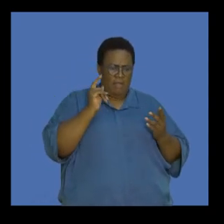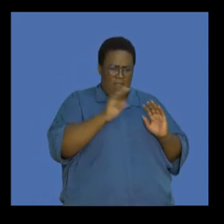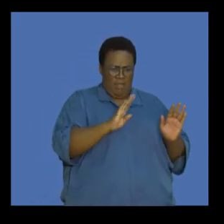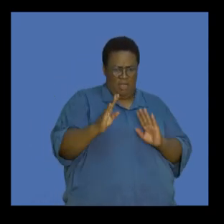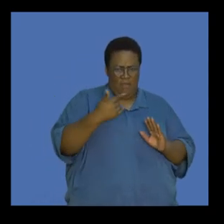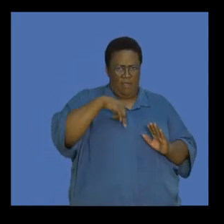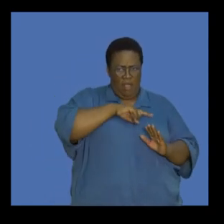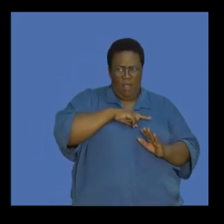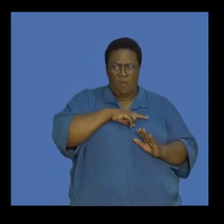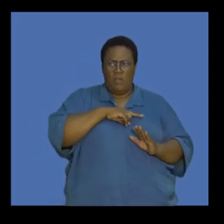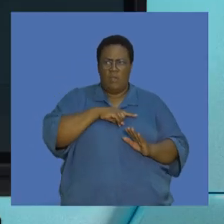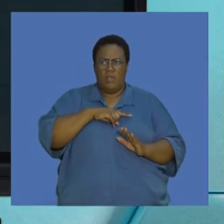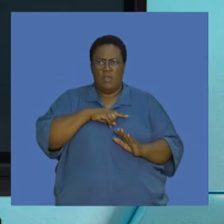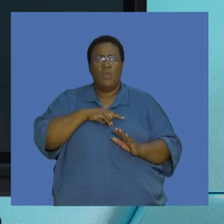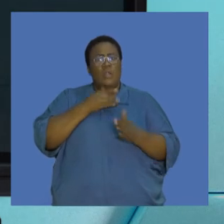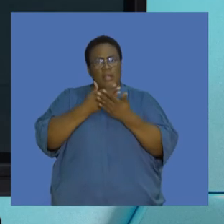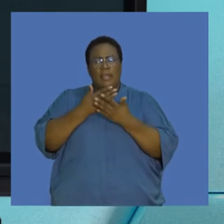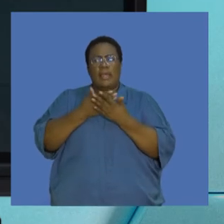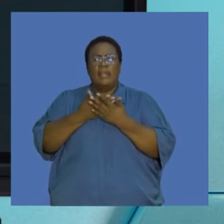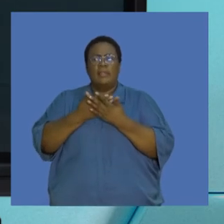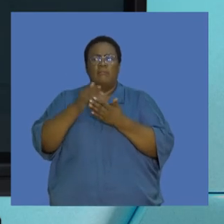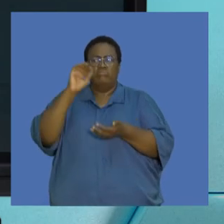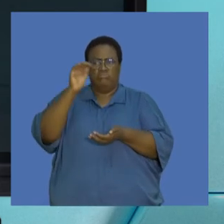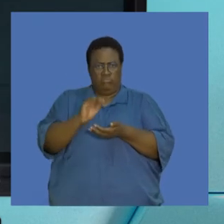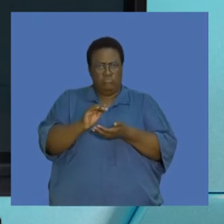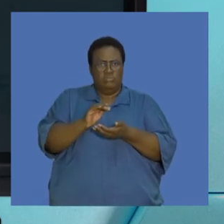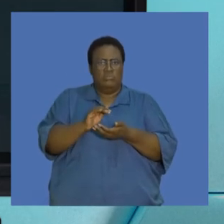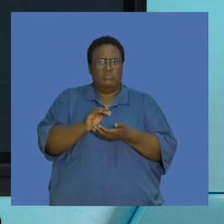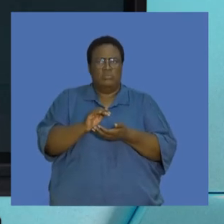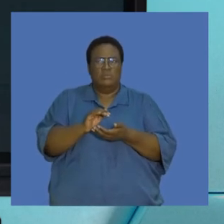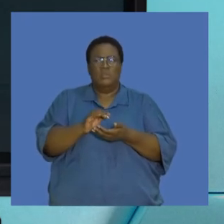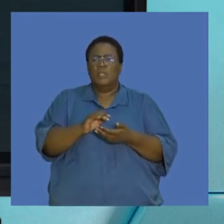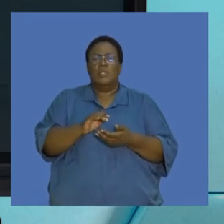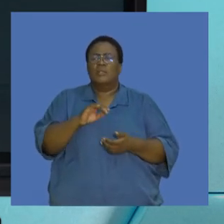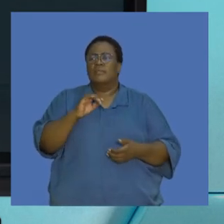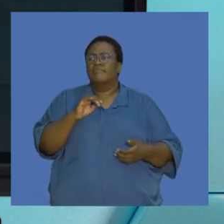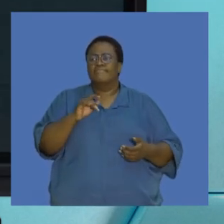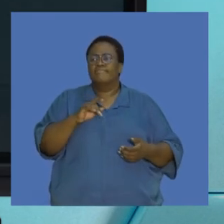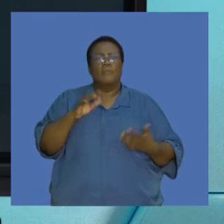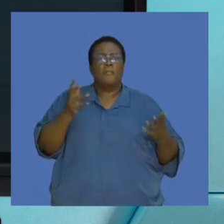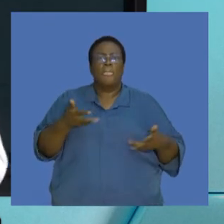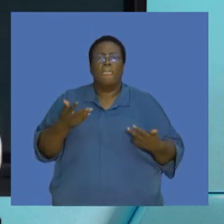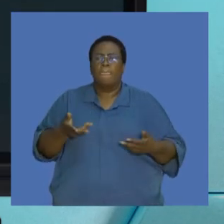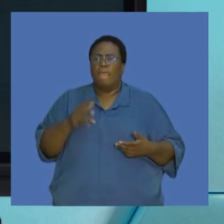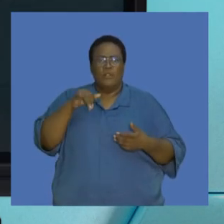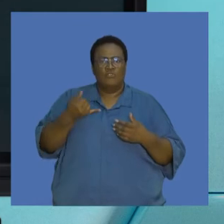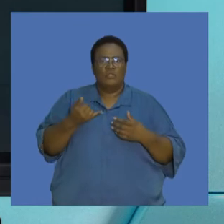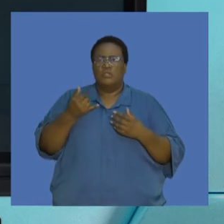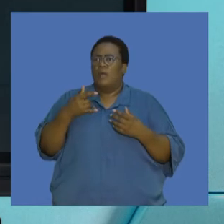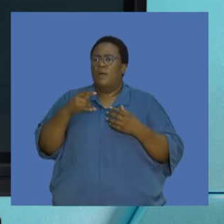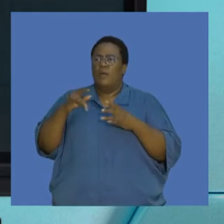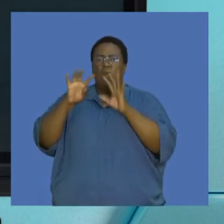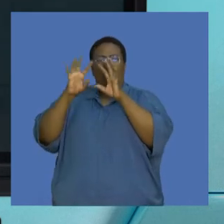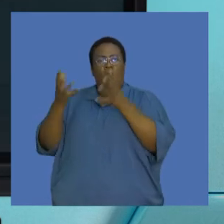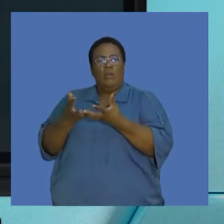actions collectively as individuals can contribute to a reduction that we have. It's not just our